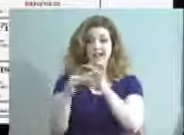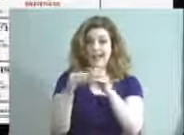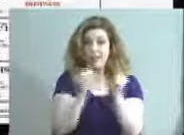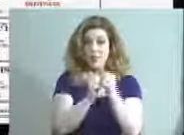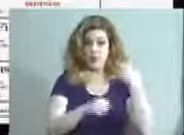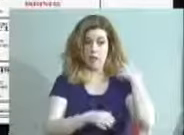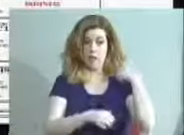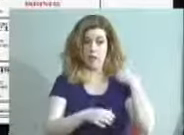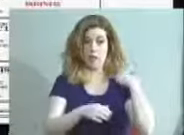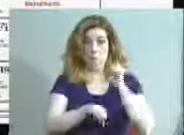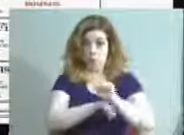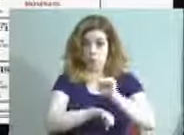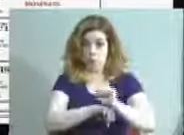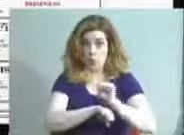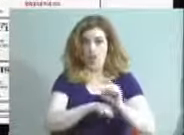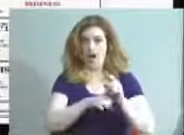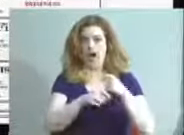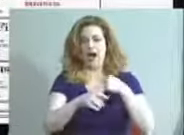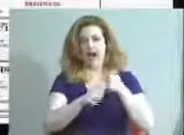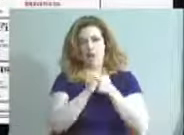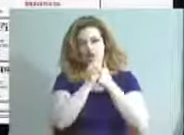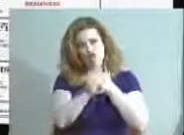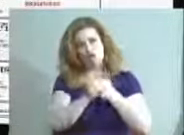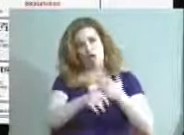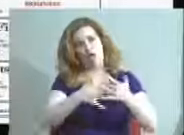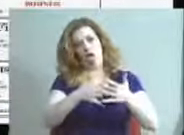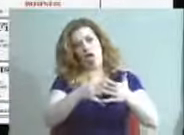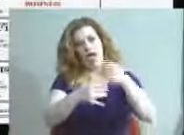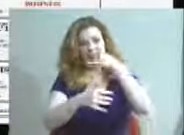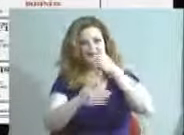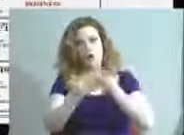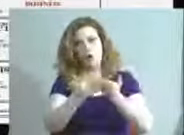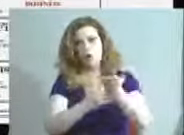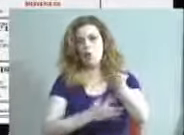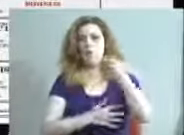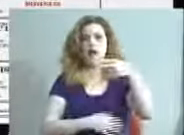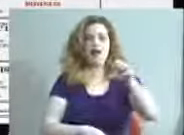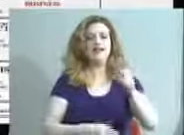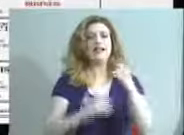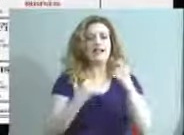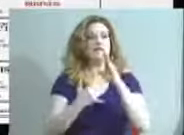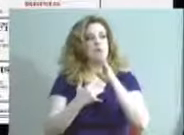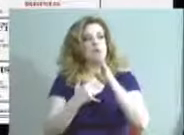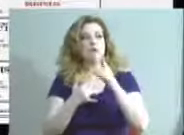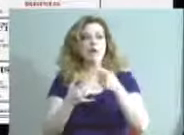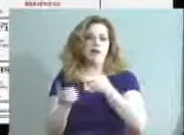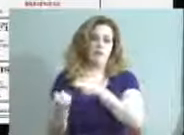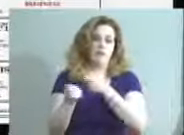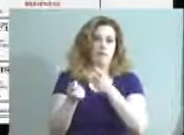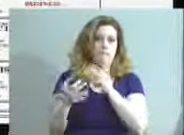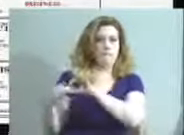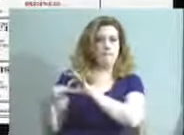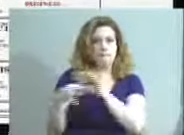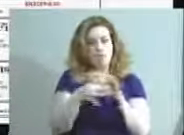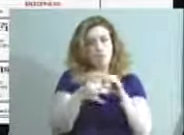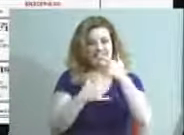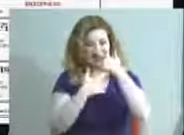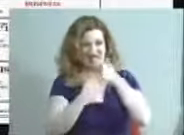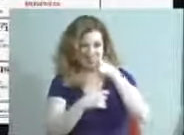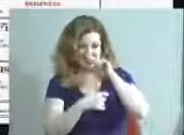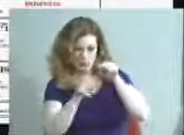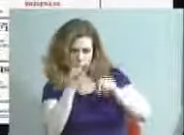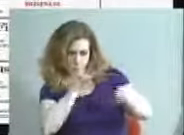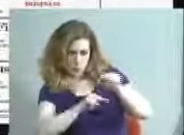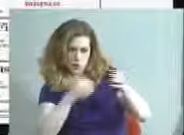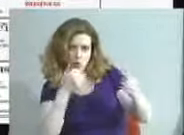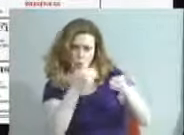that hopefully will track that kid all the way through high school. As I mentioned now, we're tying the interest of the kid much more closely to the job.